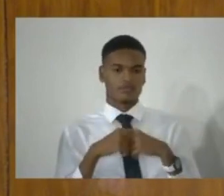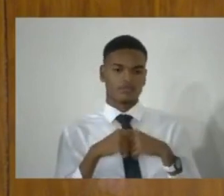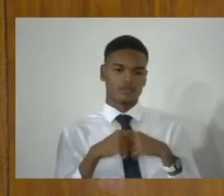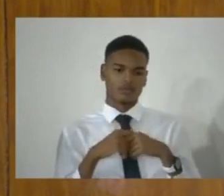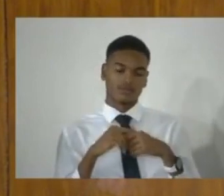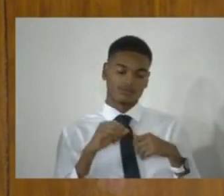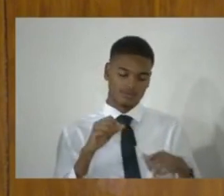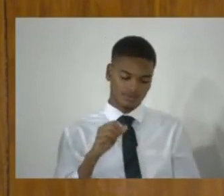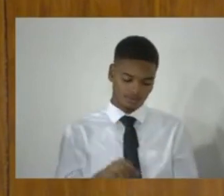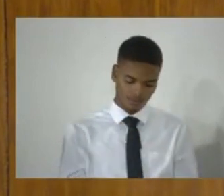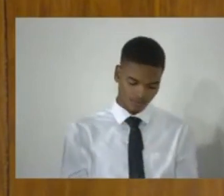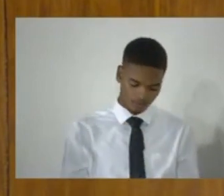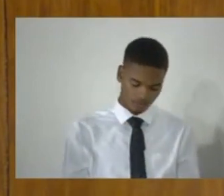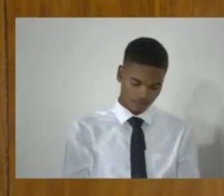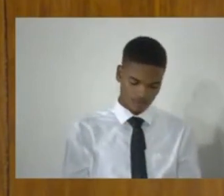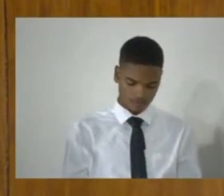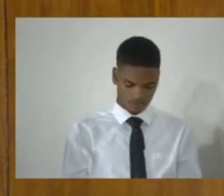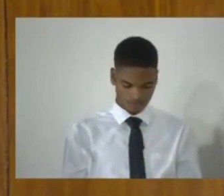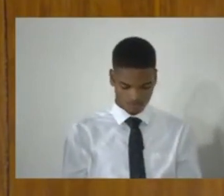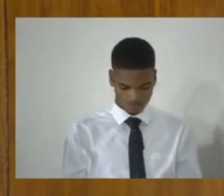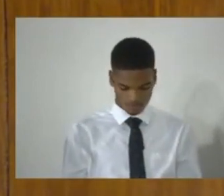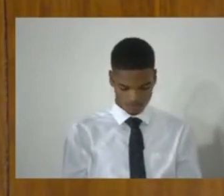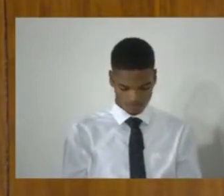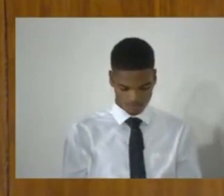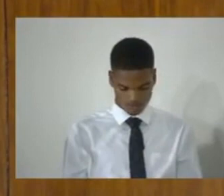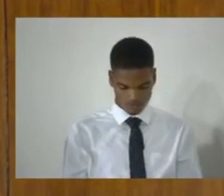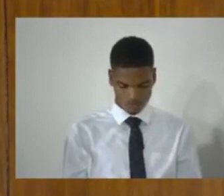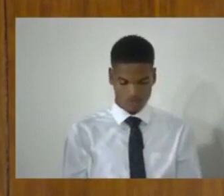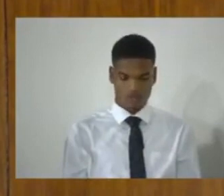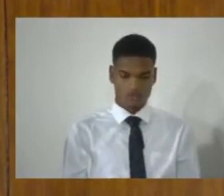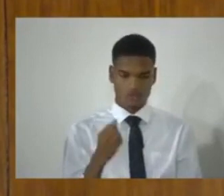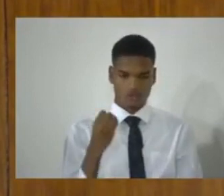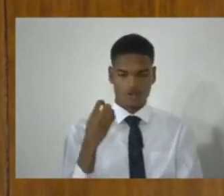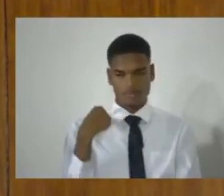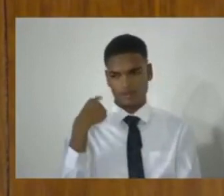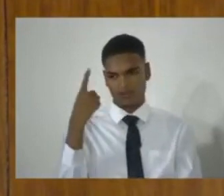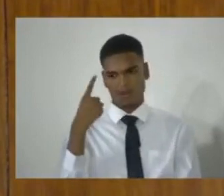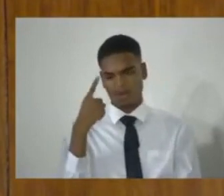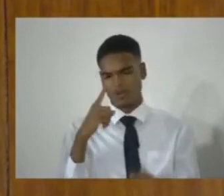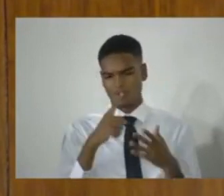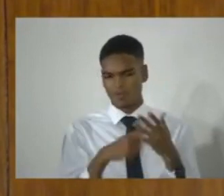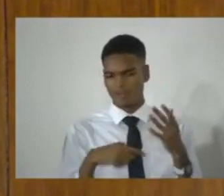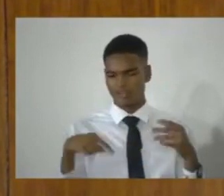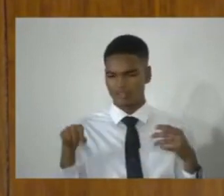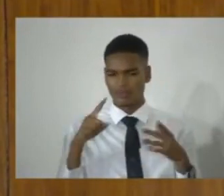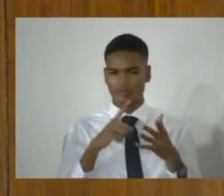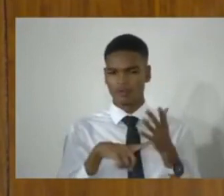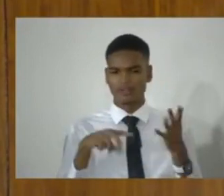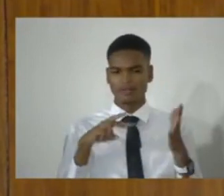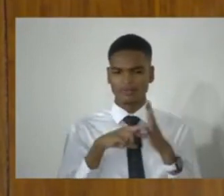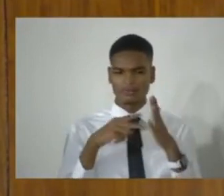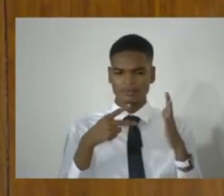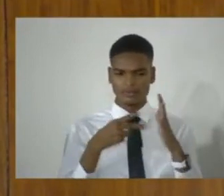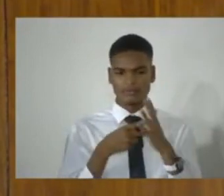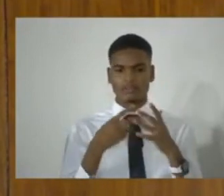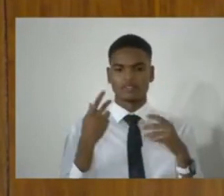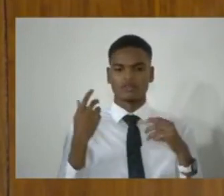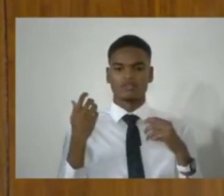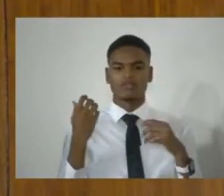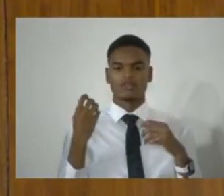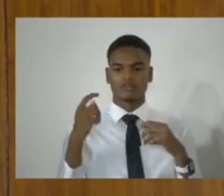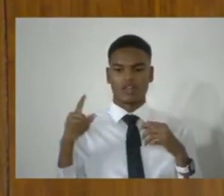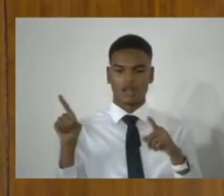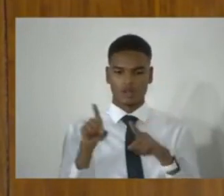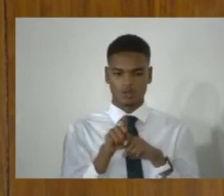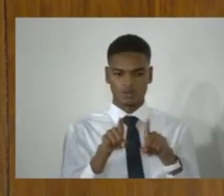So, I wondered in my mind what that was, what those words mean. They are also used